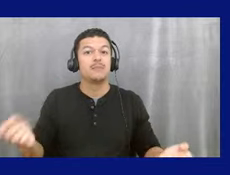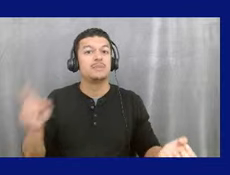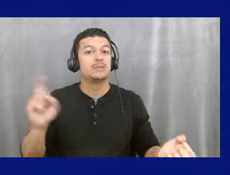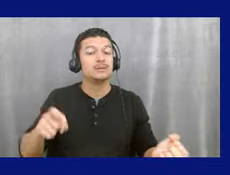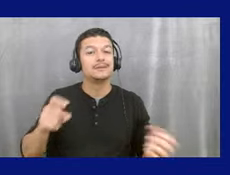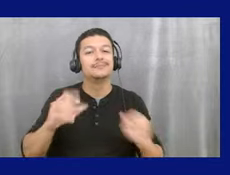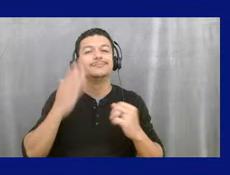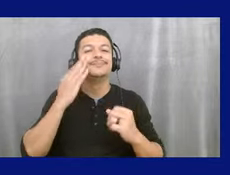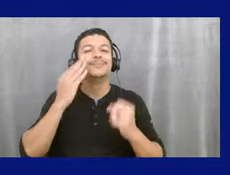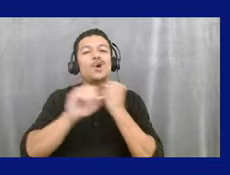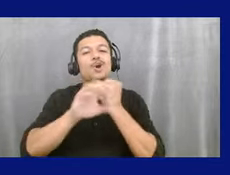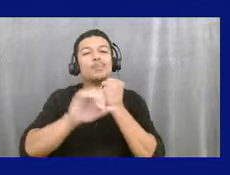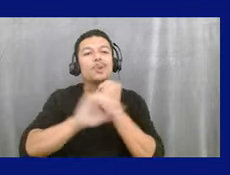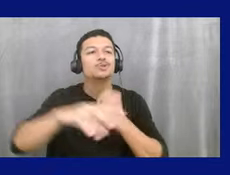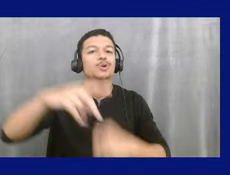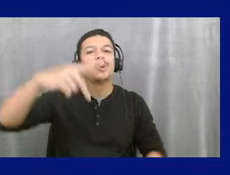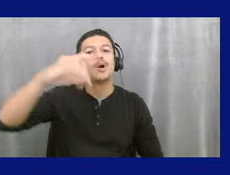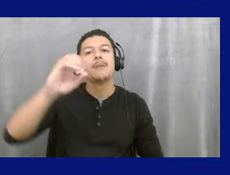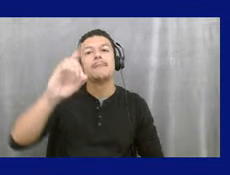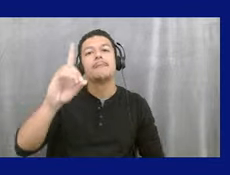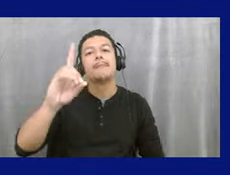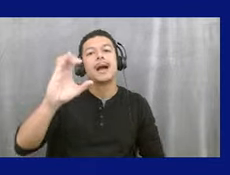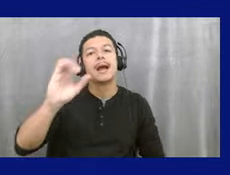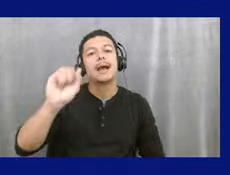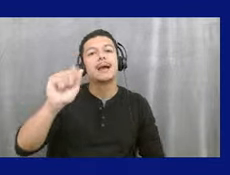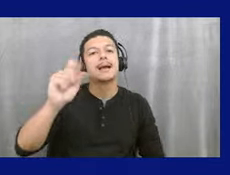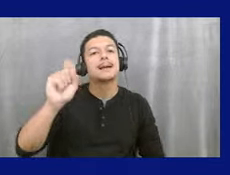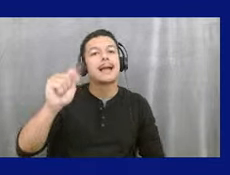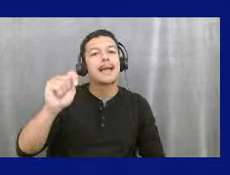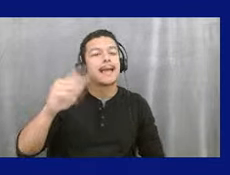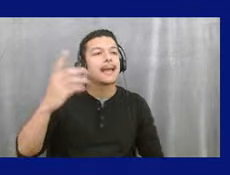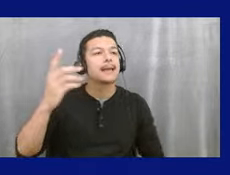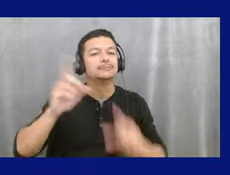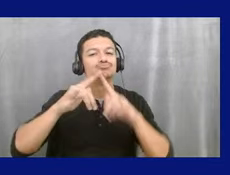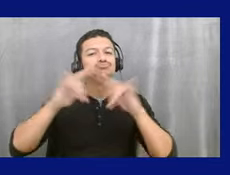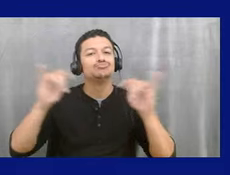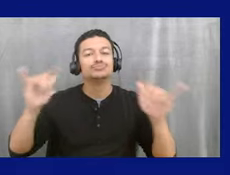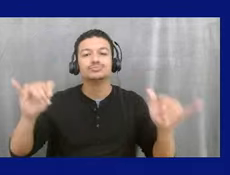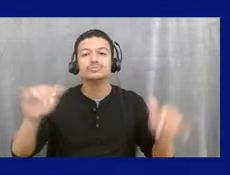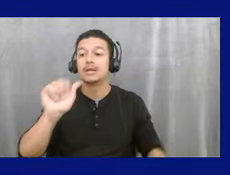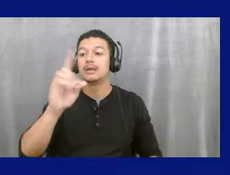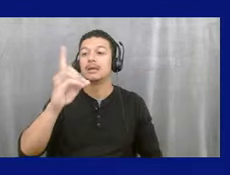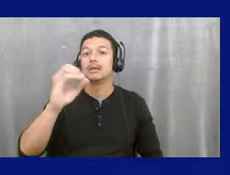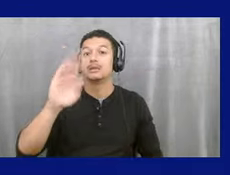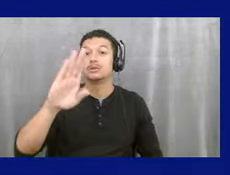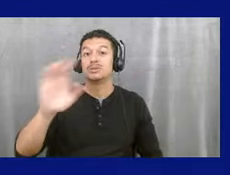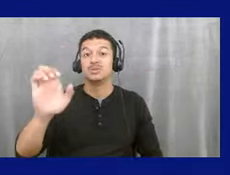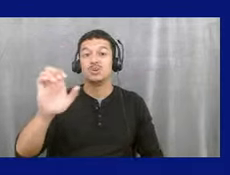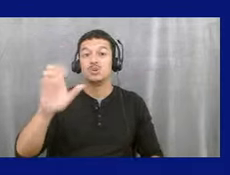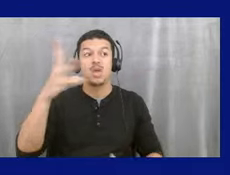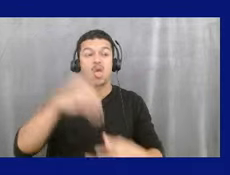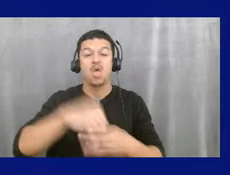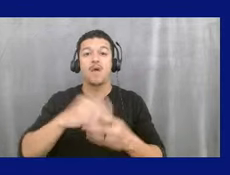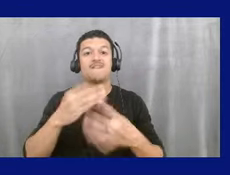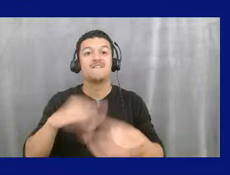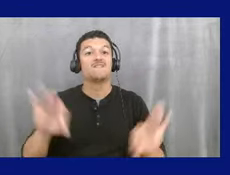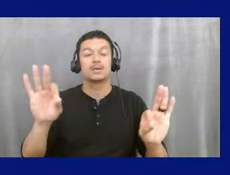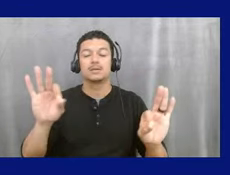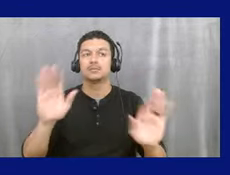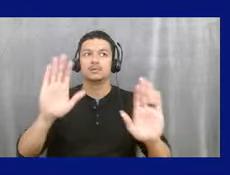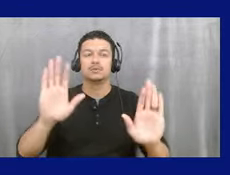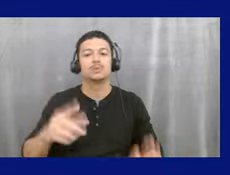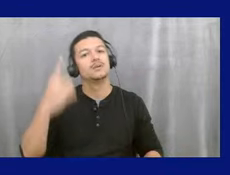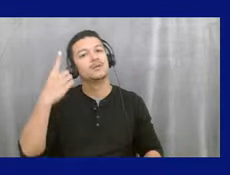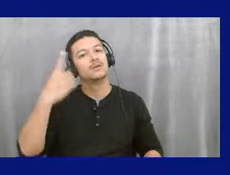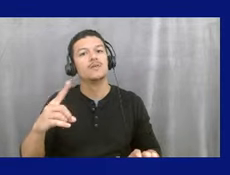of tools in there. Um, all the Adobe suites in there and all to utilize for free, um, is a great thing for a home-based business or a small business owner to